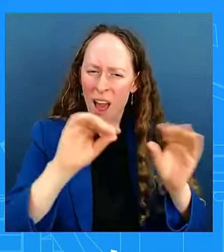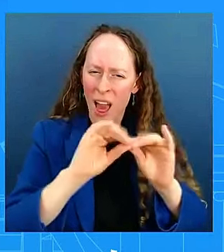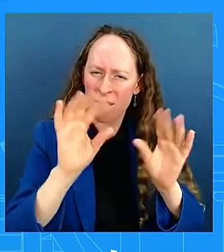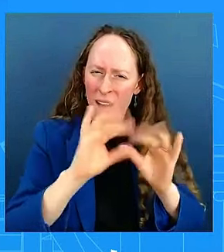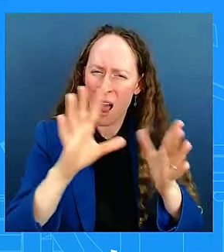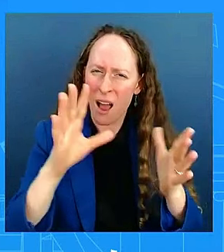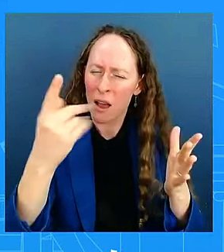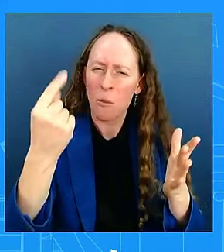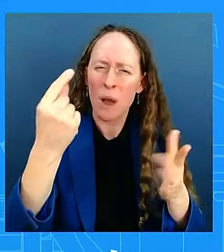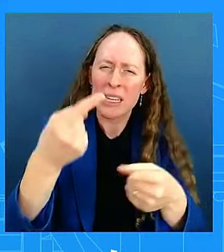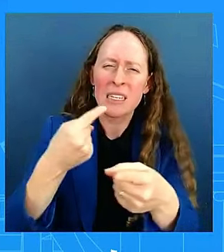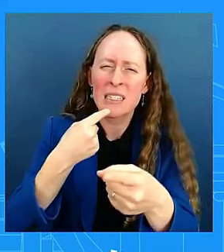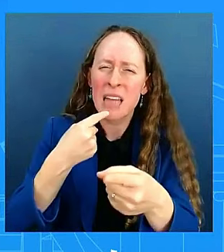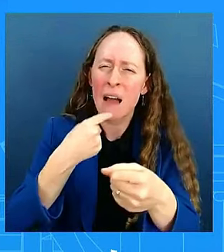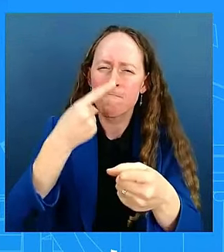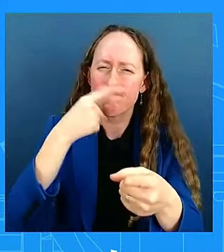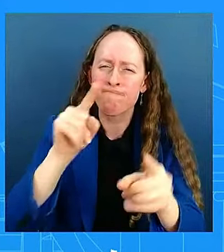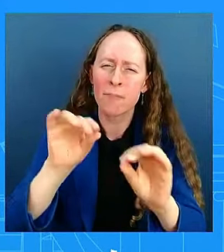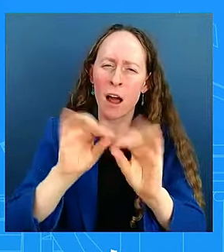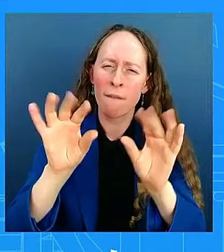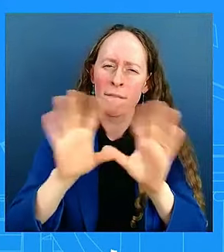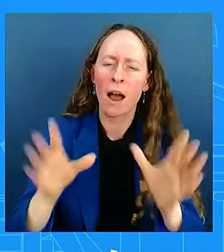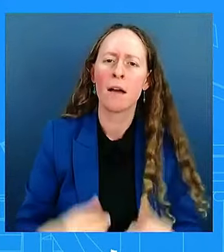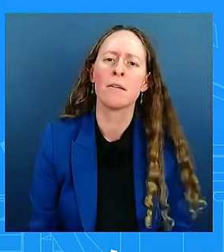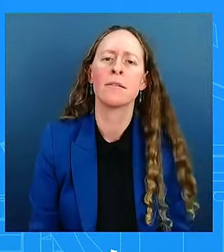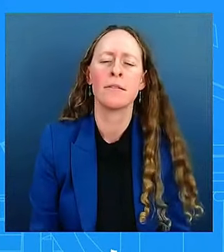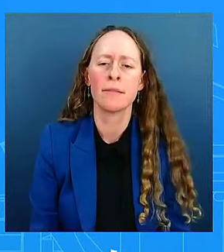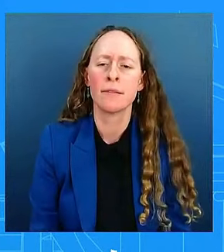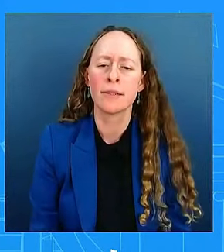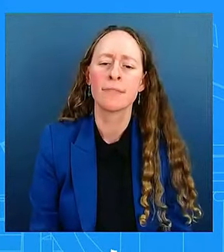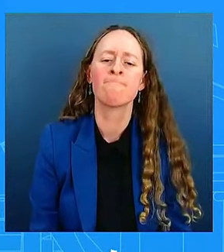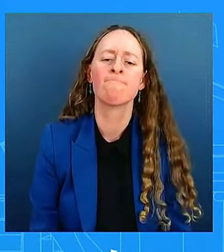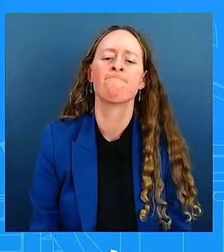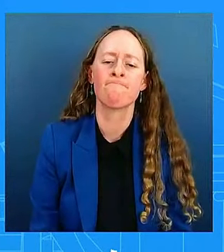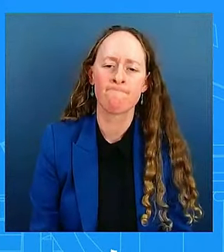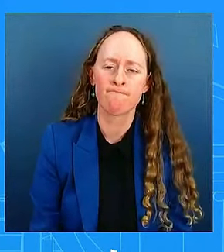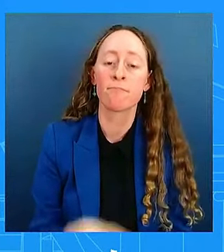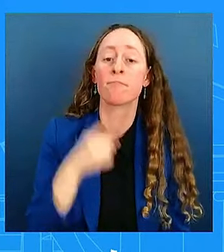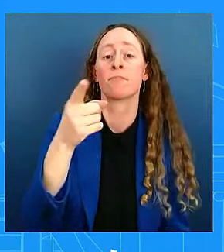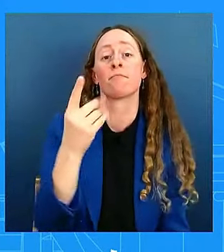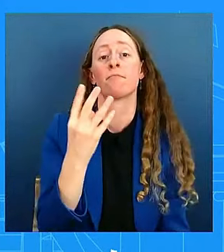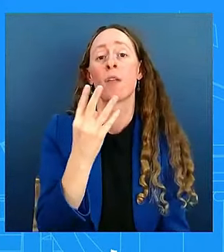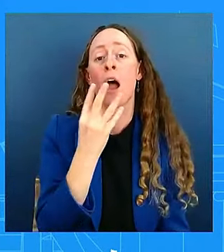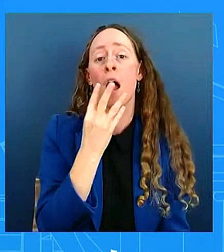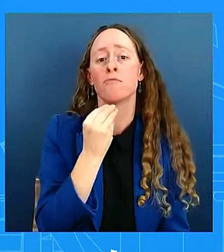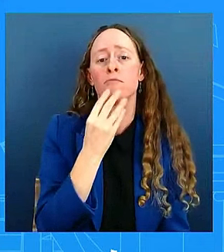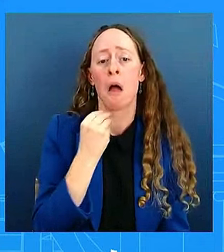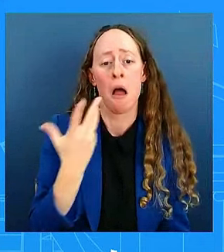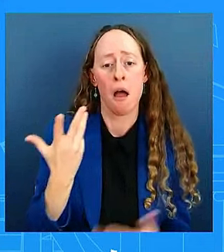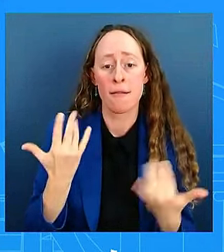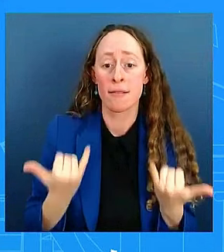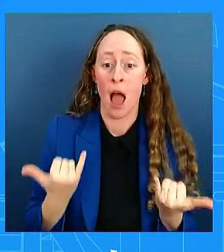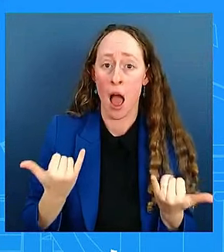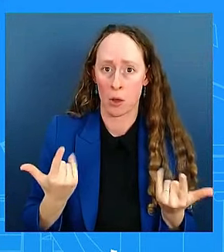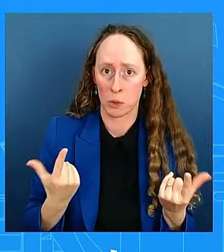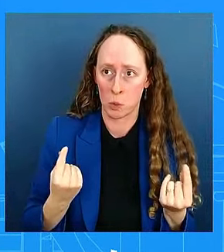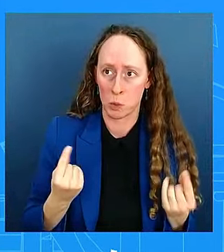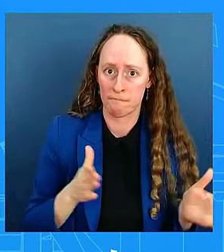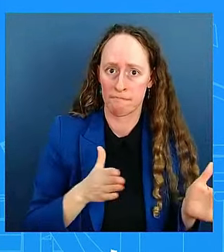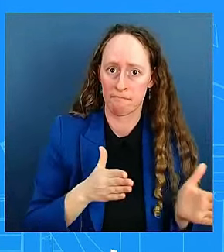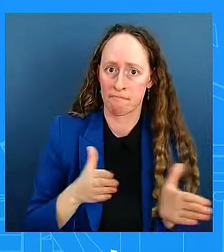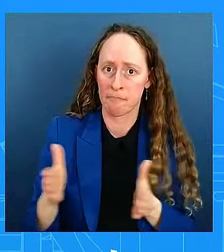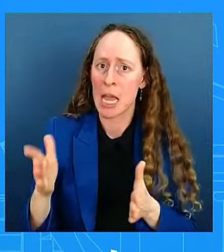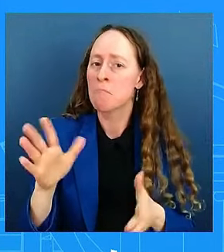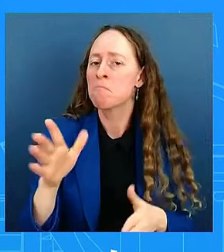the Israelis have not concluded how they're — what they're going to do in terms of a strike. That's under discussion. I think there are —